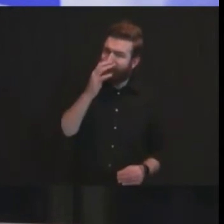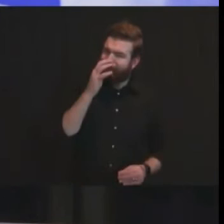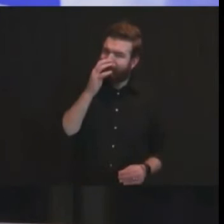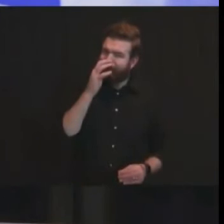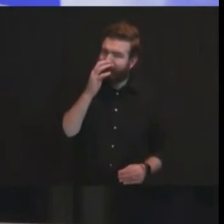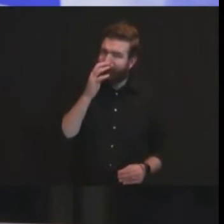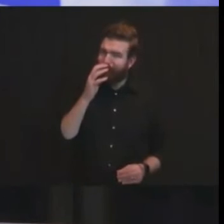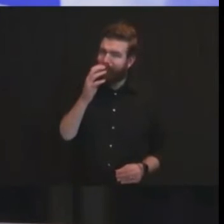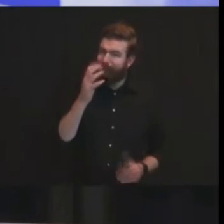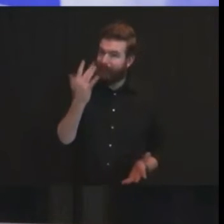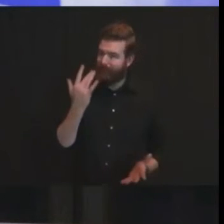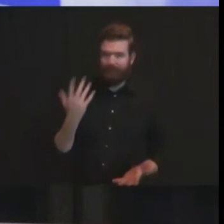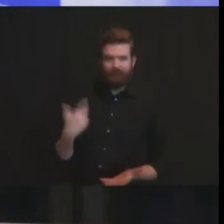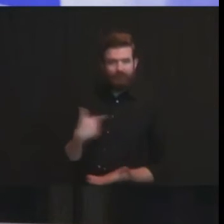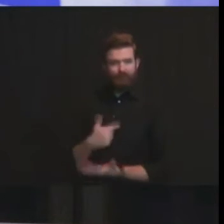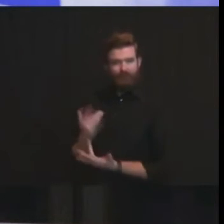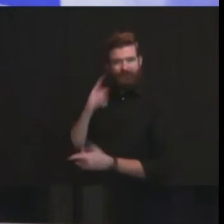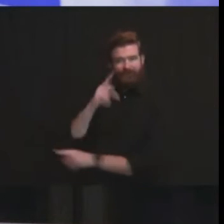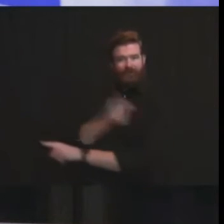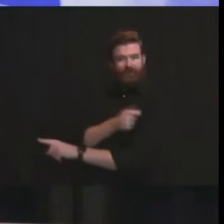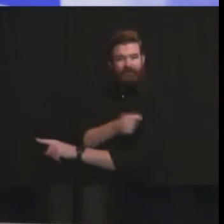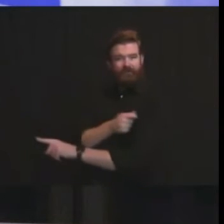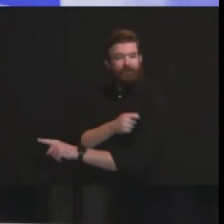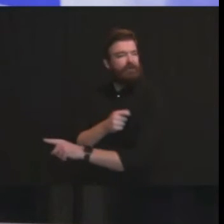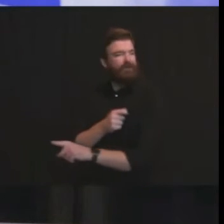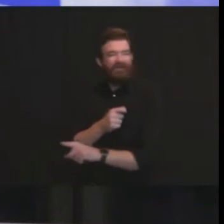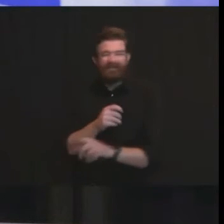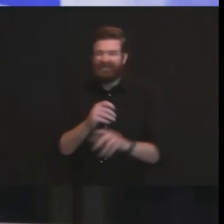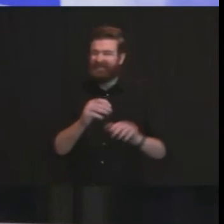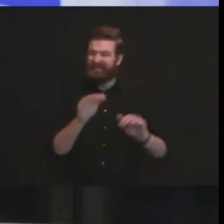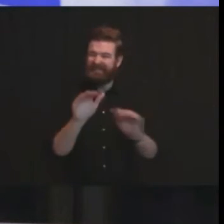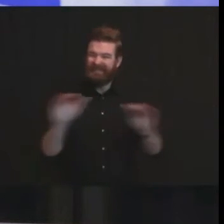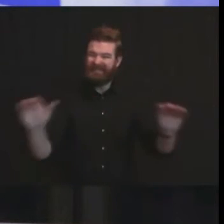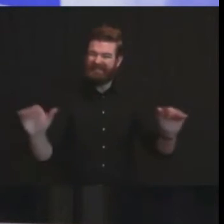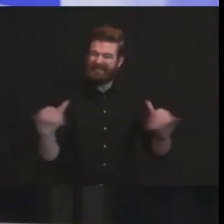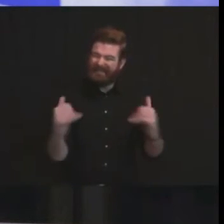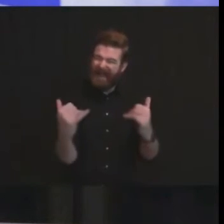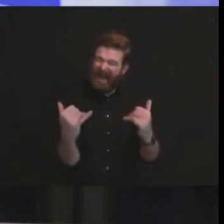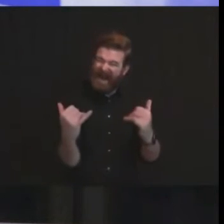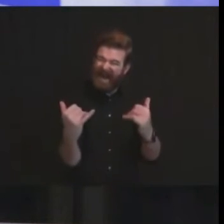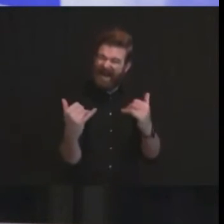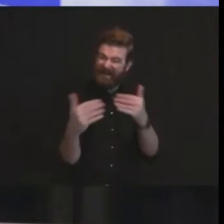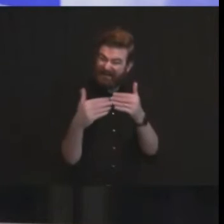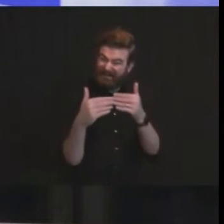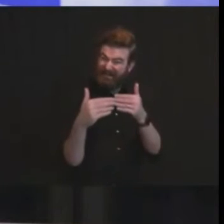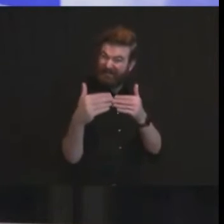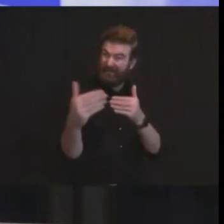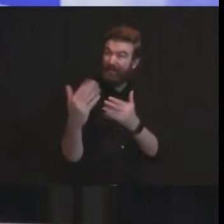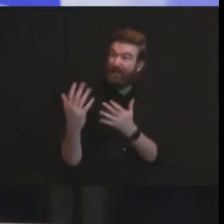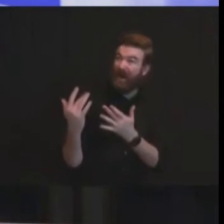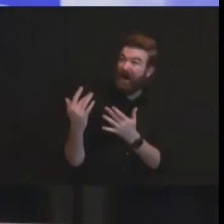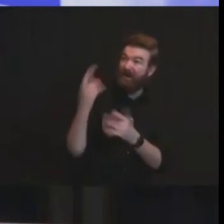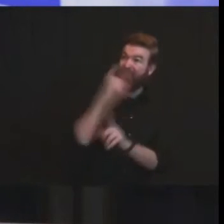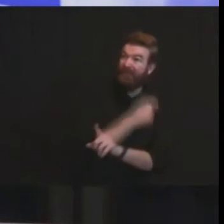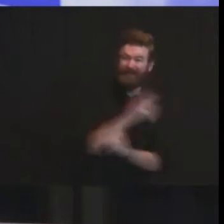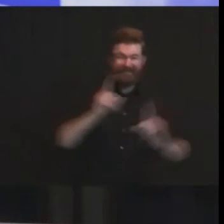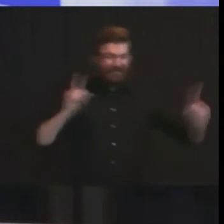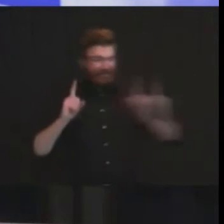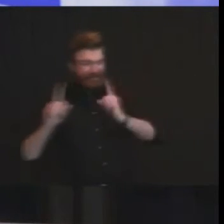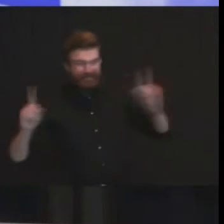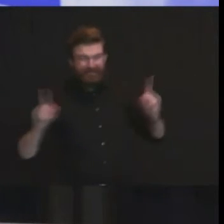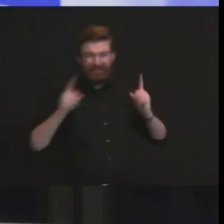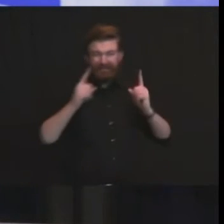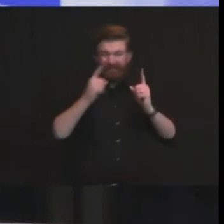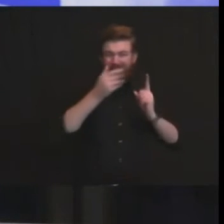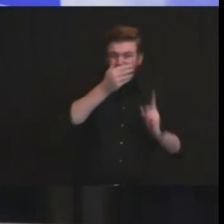come we must continue to social distance wear a mask and wash our hands frequently especially now that we